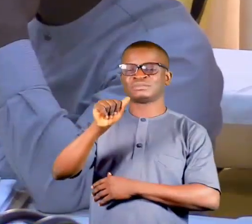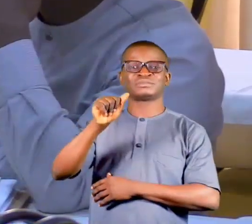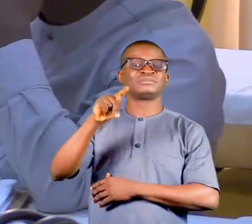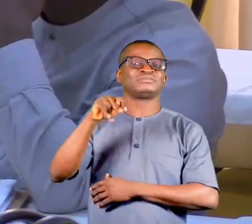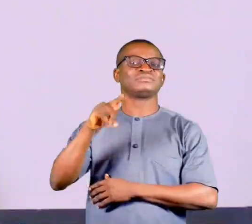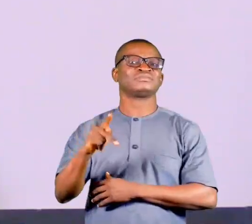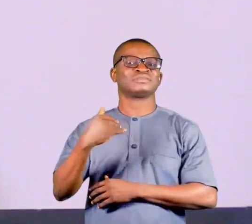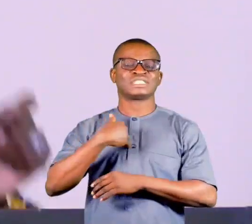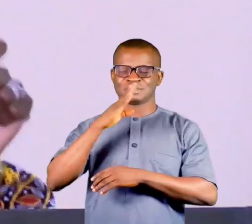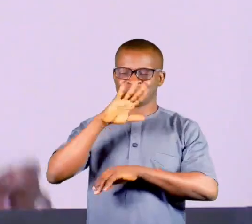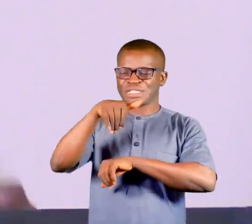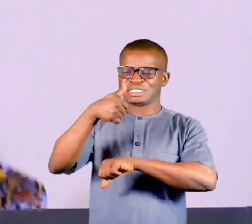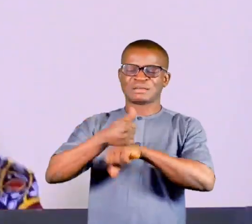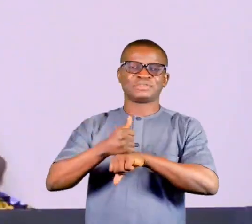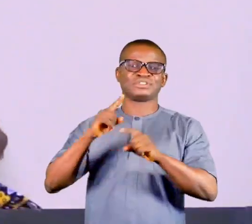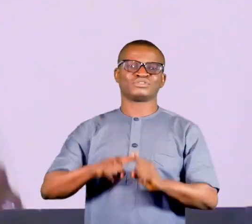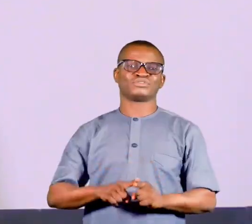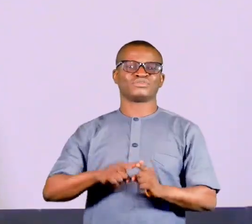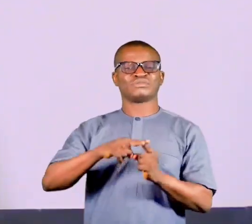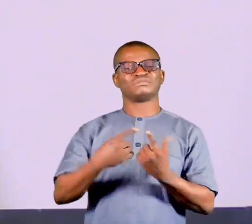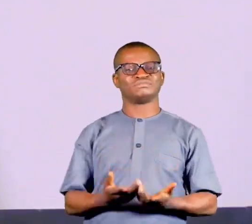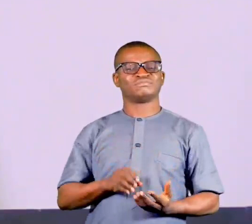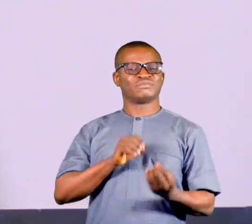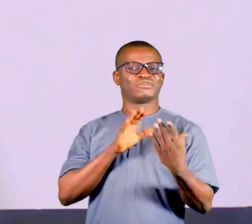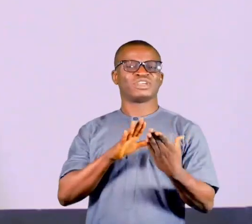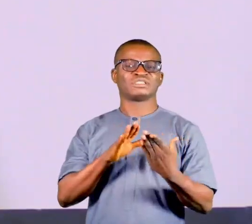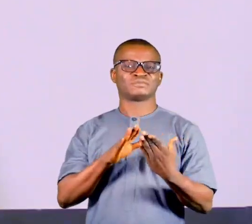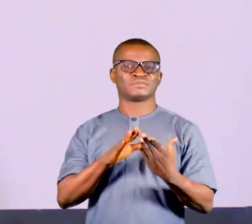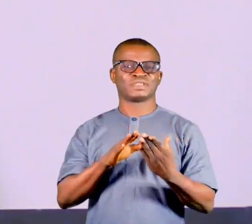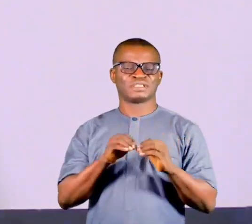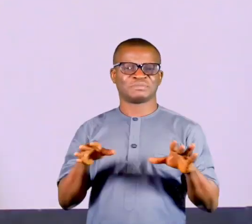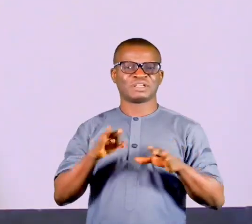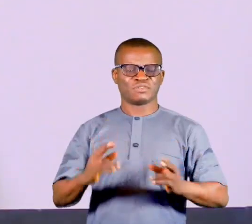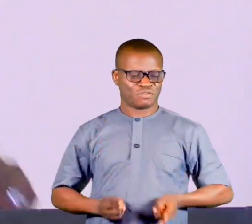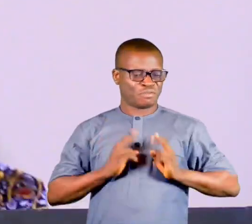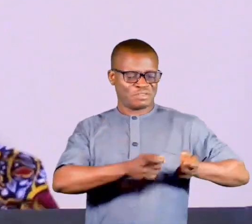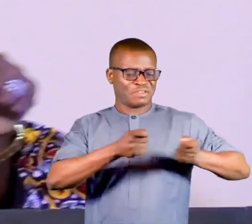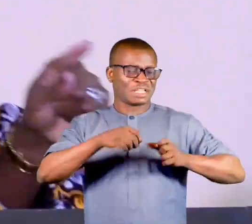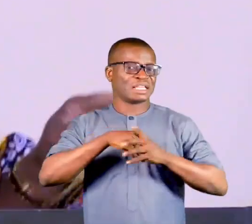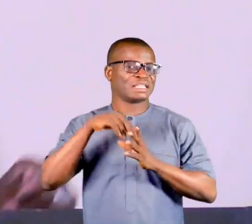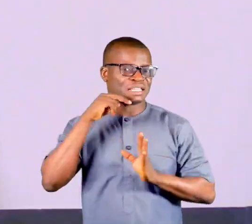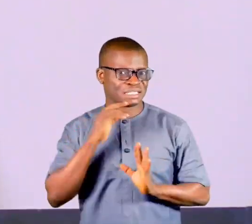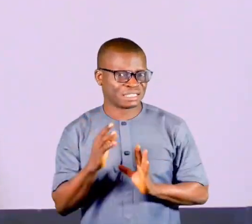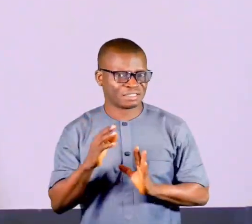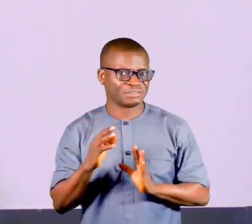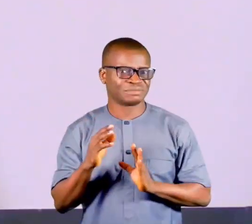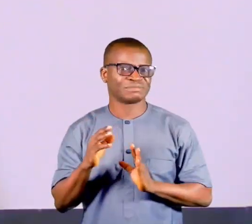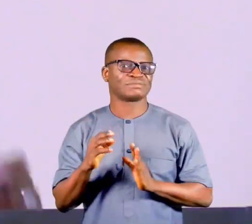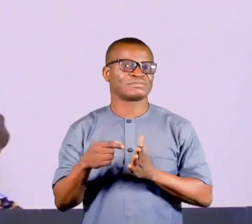established to specifically tackle the study of human trafficking in Nigeria, it is your disability,